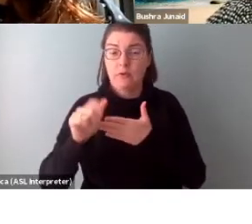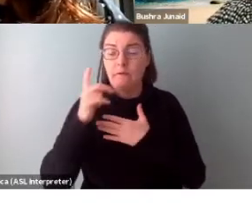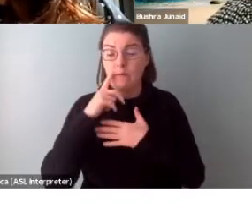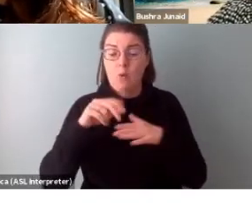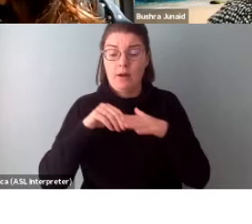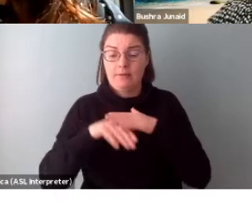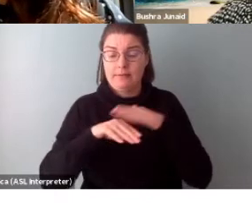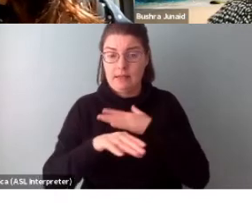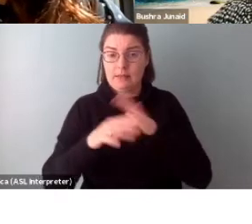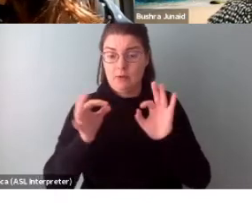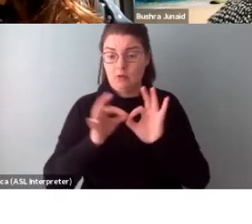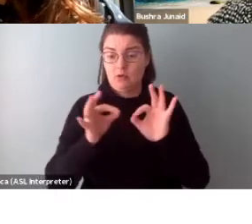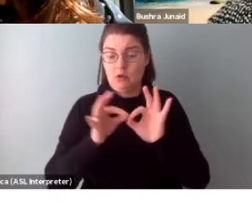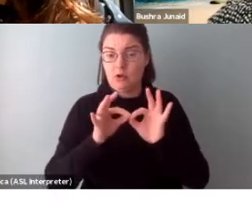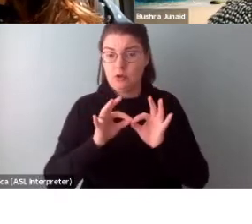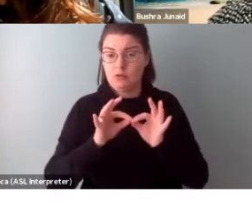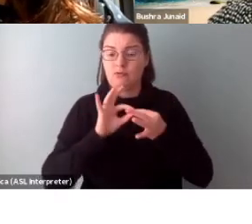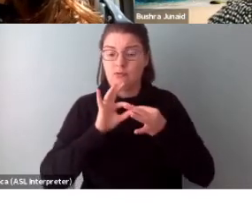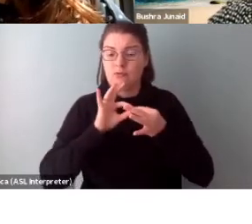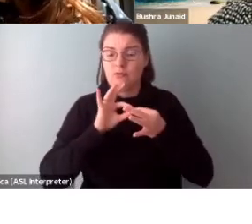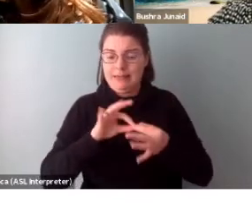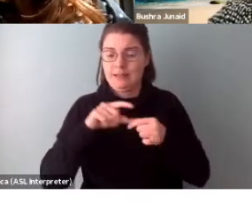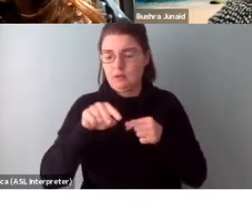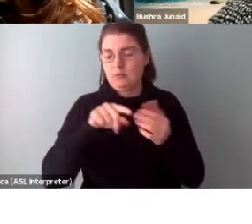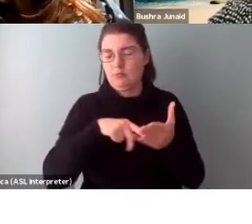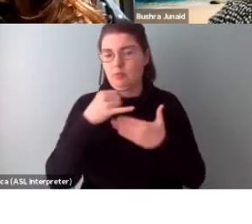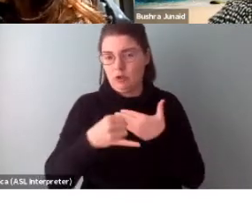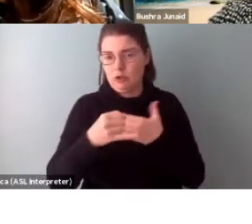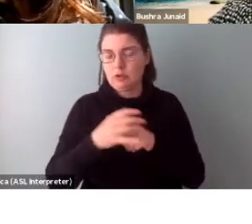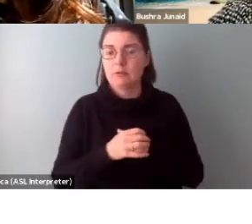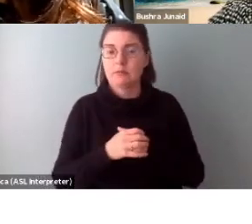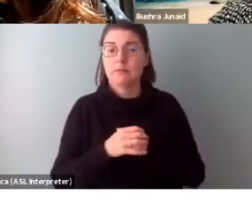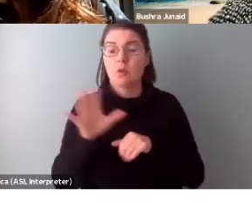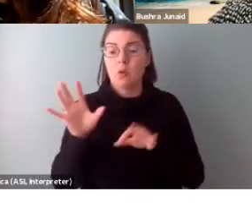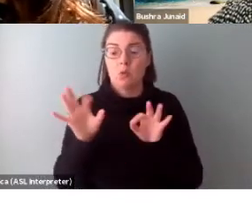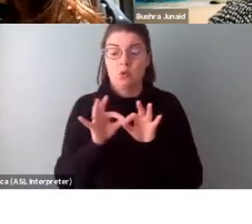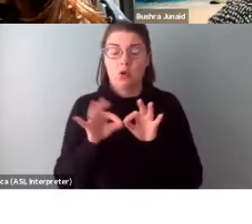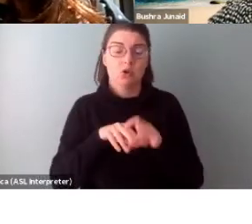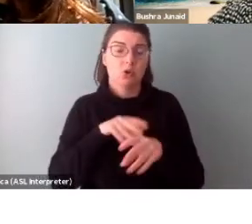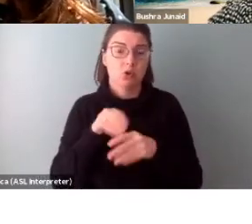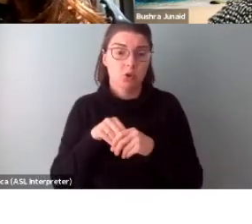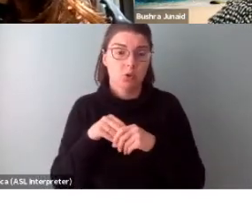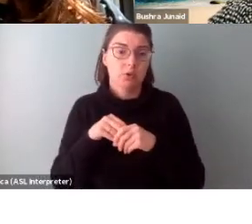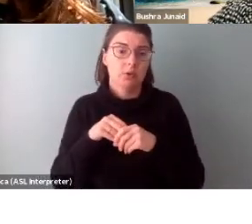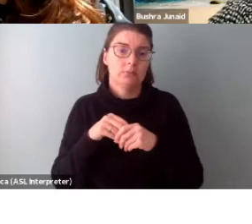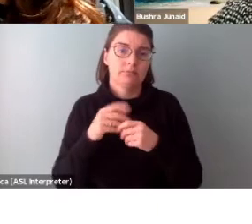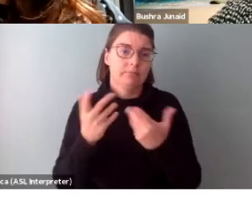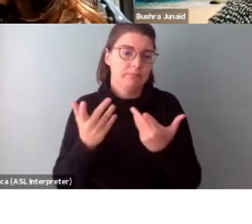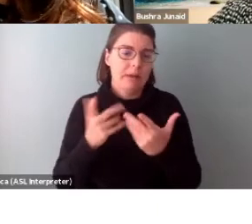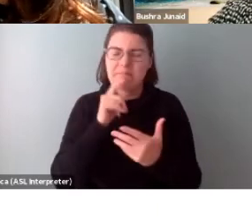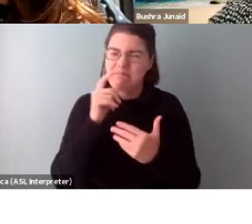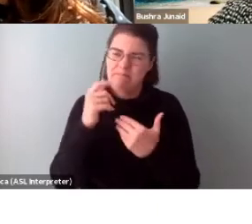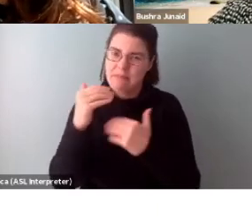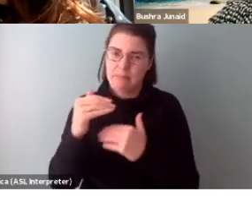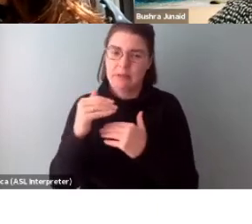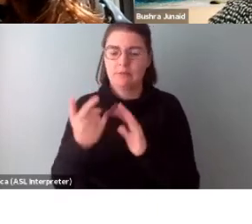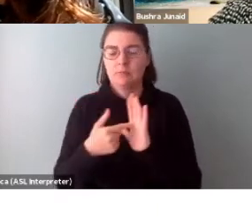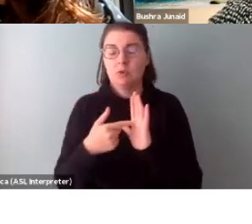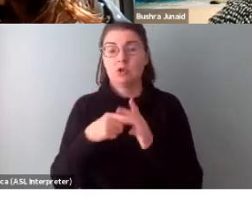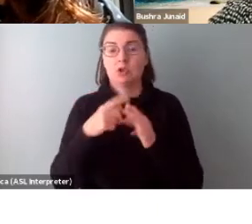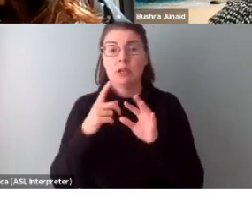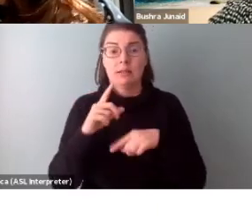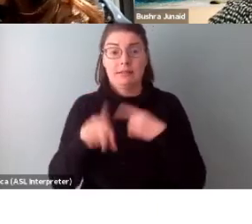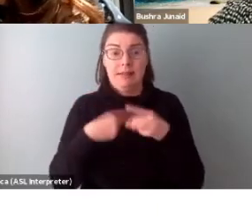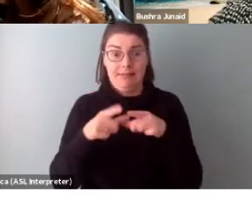accessibility costs incurred during a project. These costs could include but are not limited to sign language